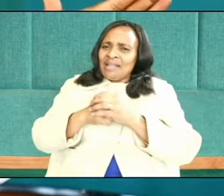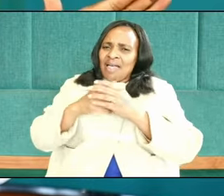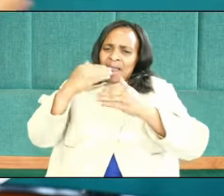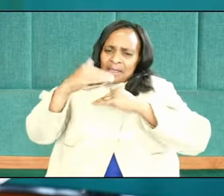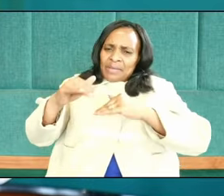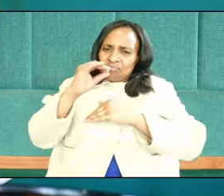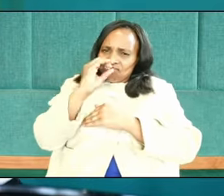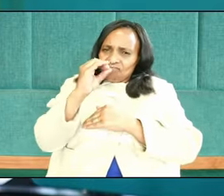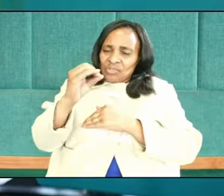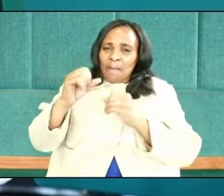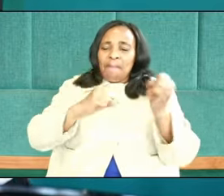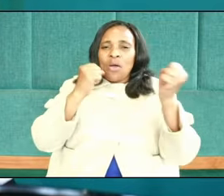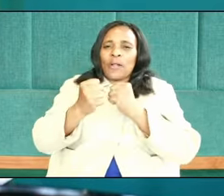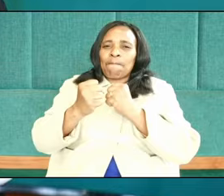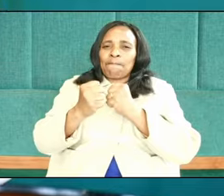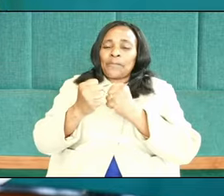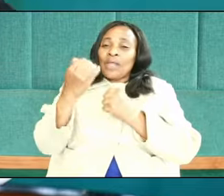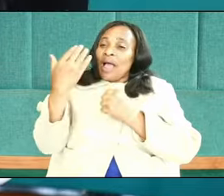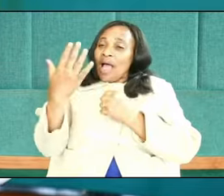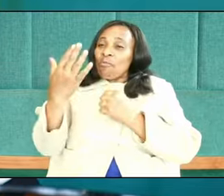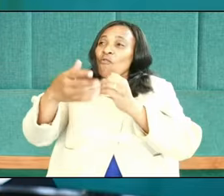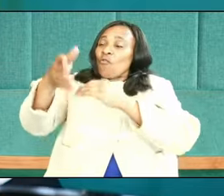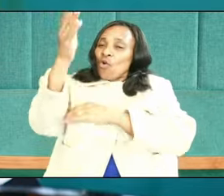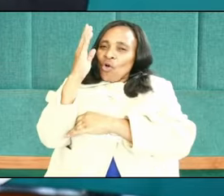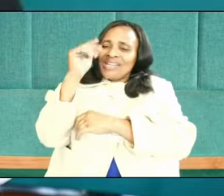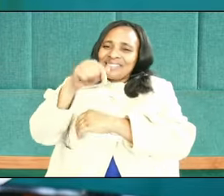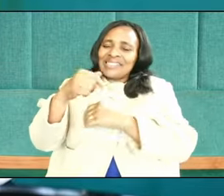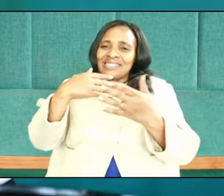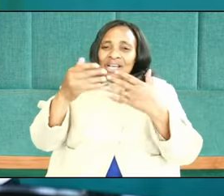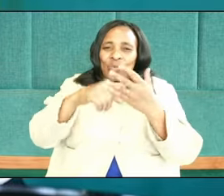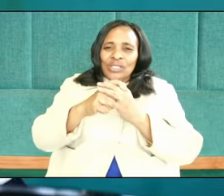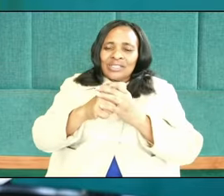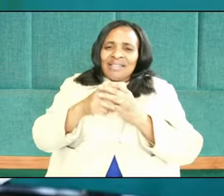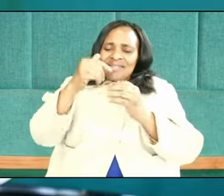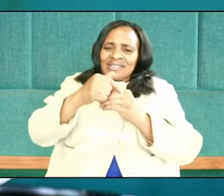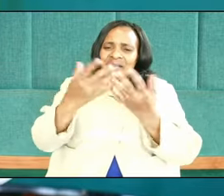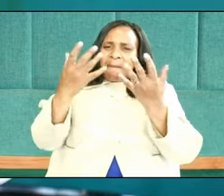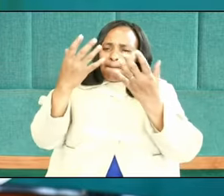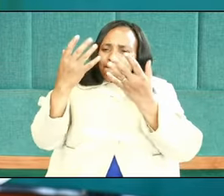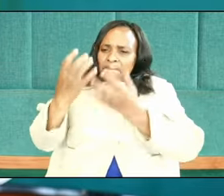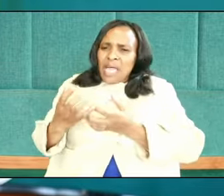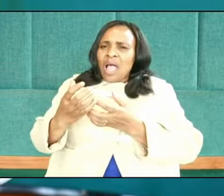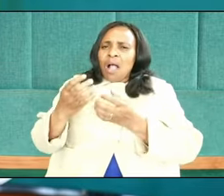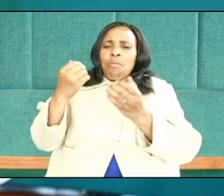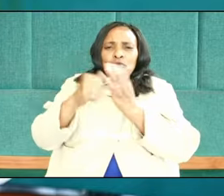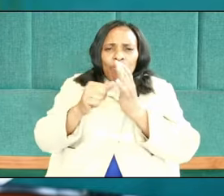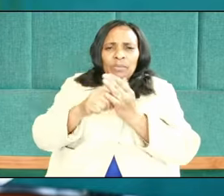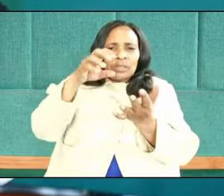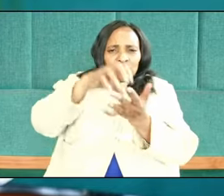power. The arm of God symbolizes that power being brought to bear on a specific situation.